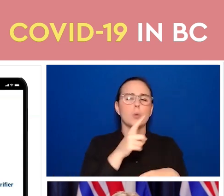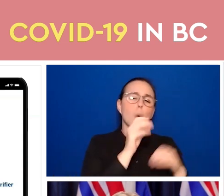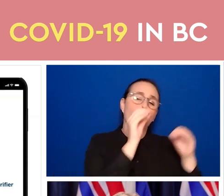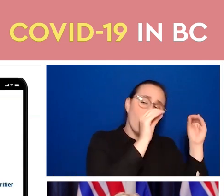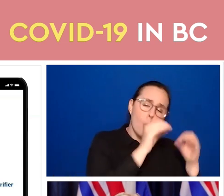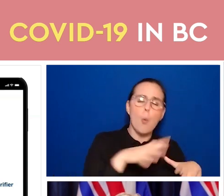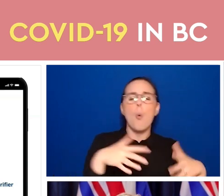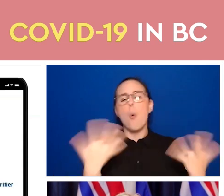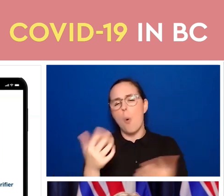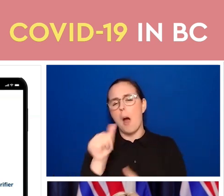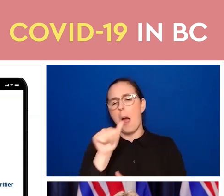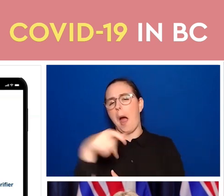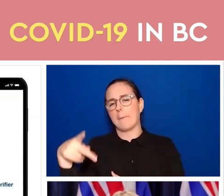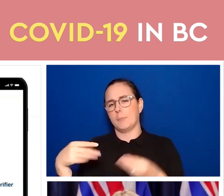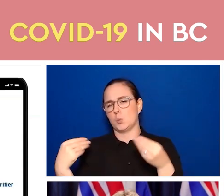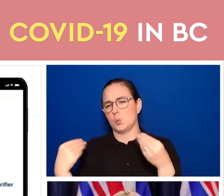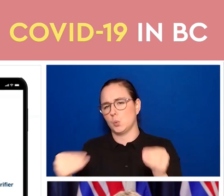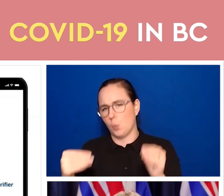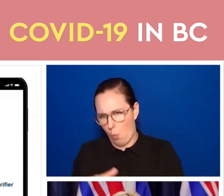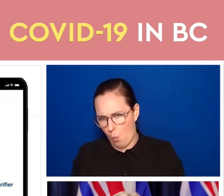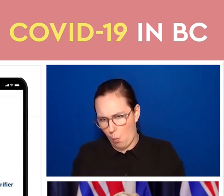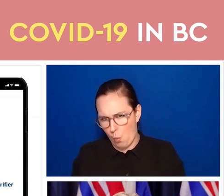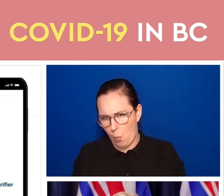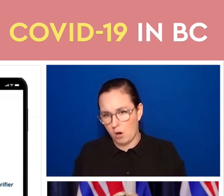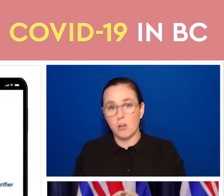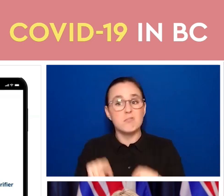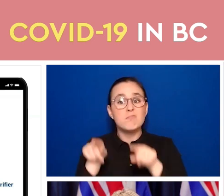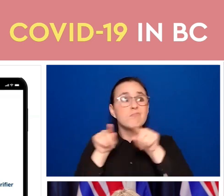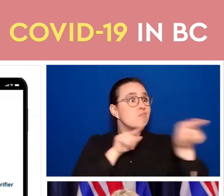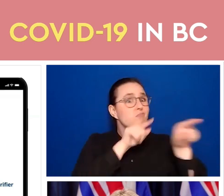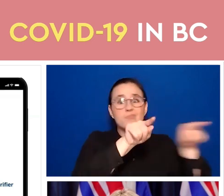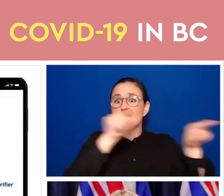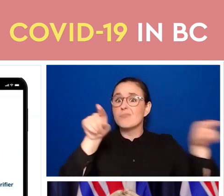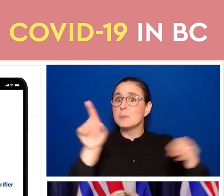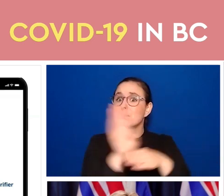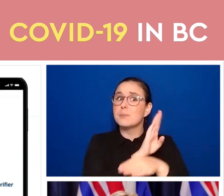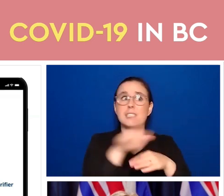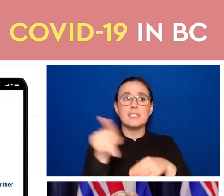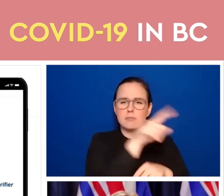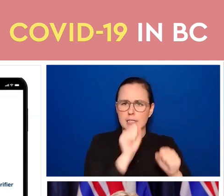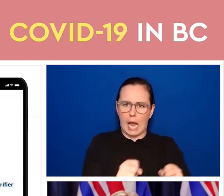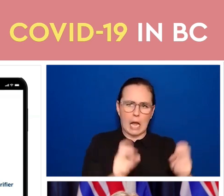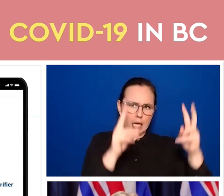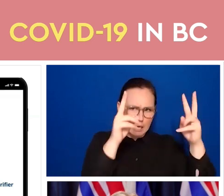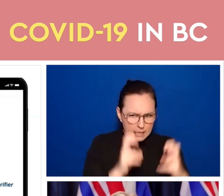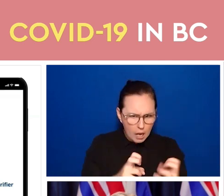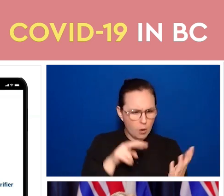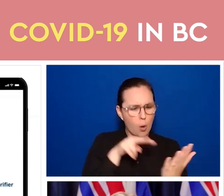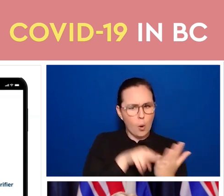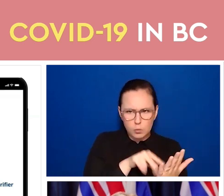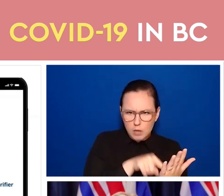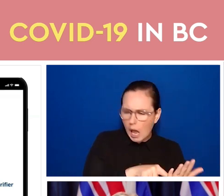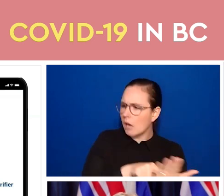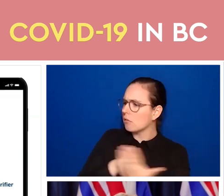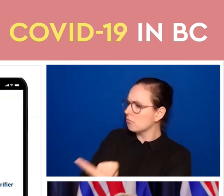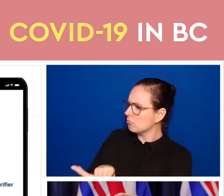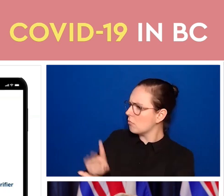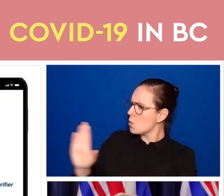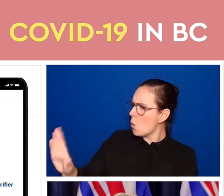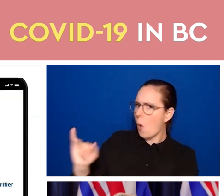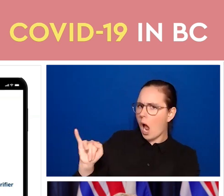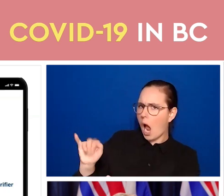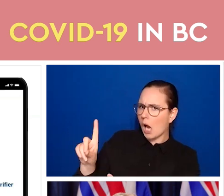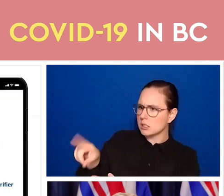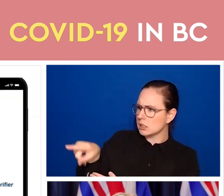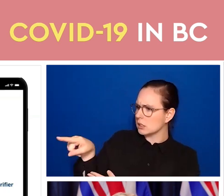vaccination status using this app, and then look at the person's ID to make sure that they are the person whose card you've scanned.